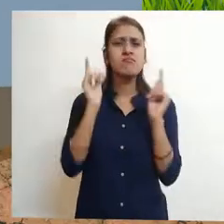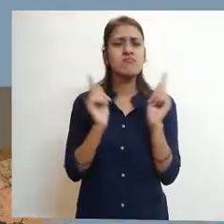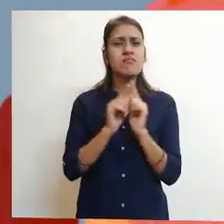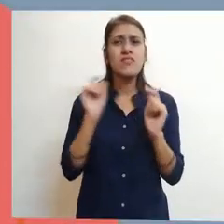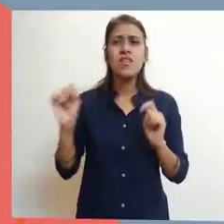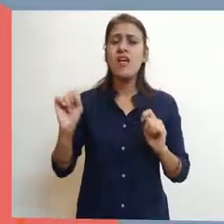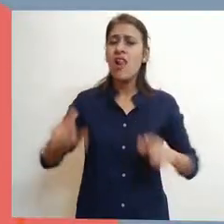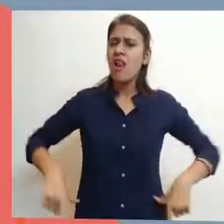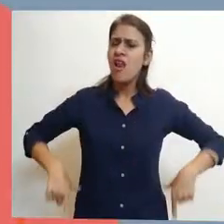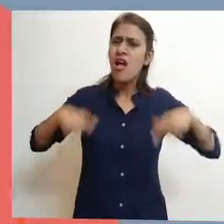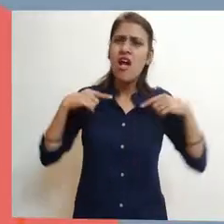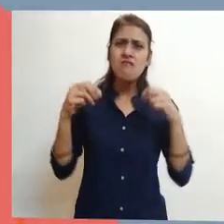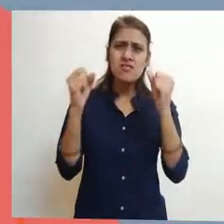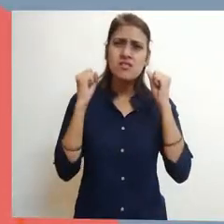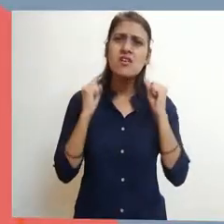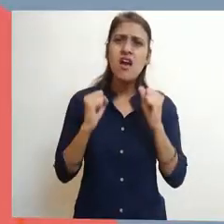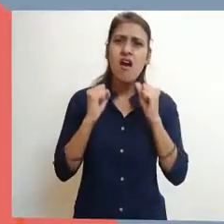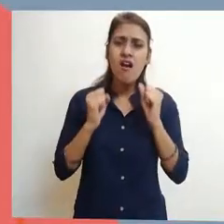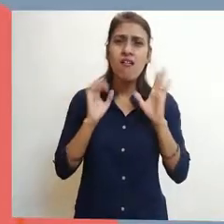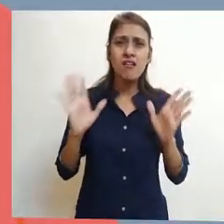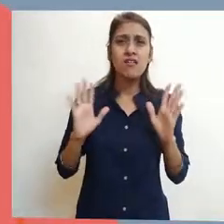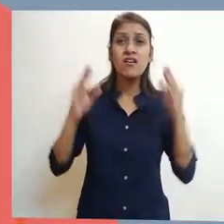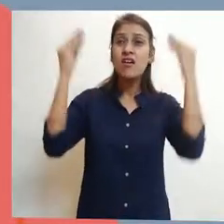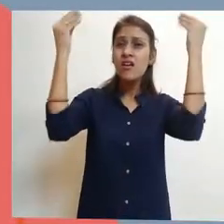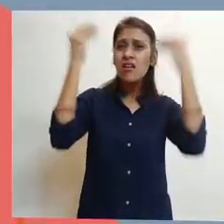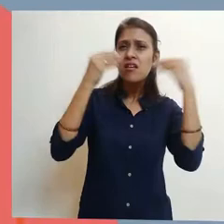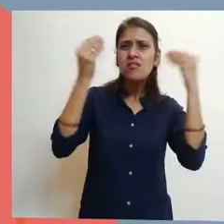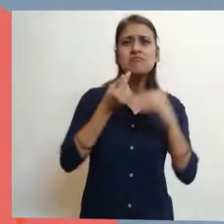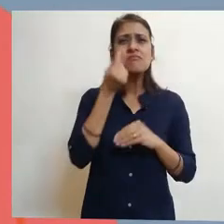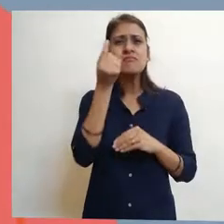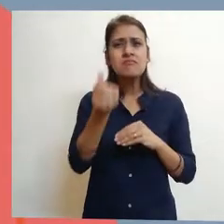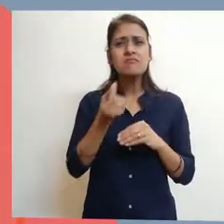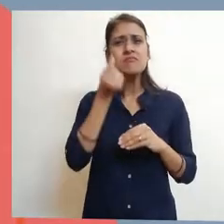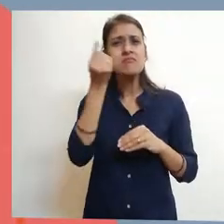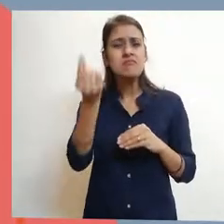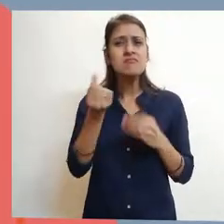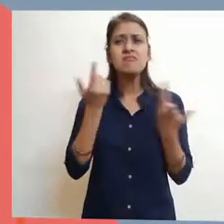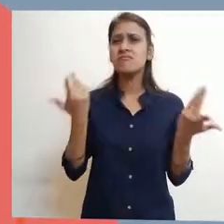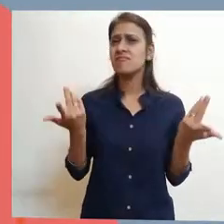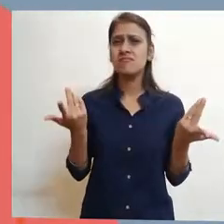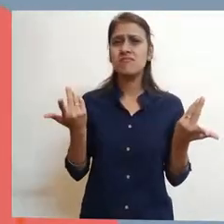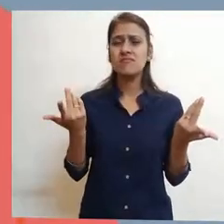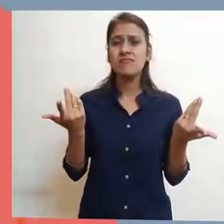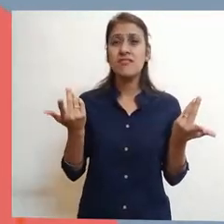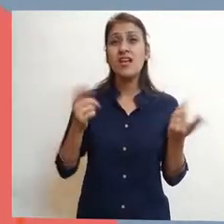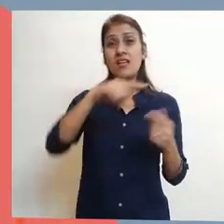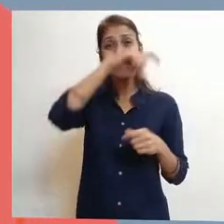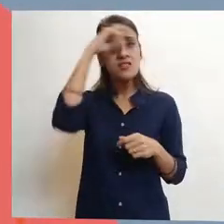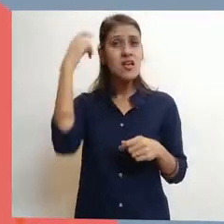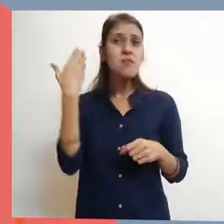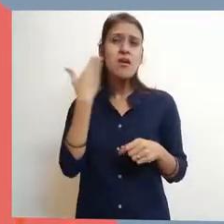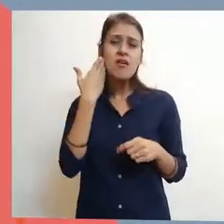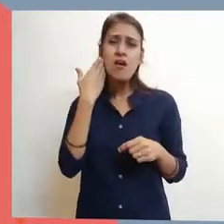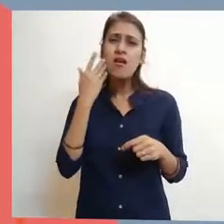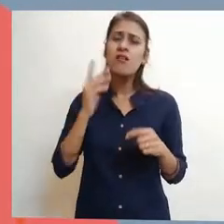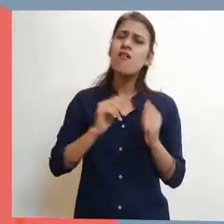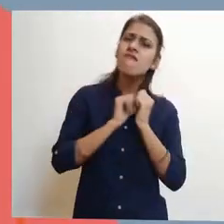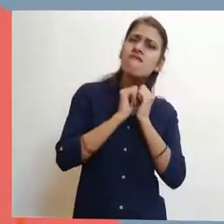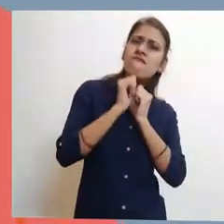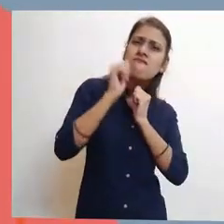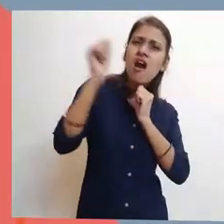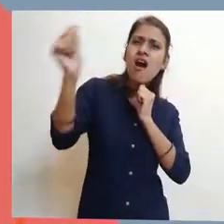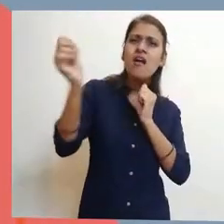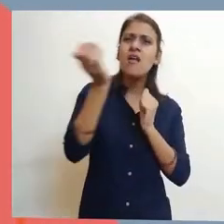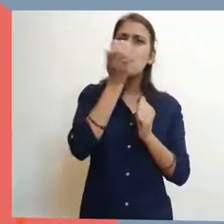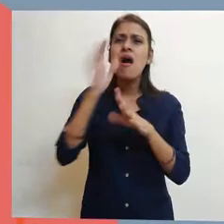A poor farmer tilled the land near the once small depression. His life was hard and the